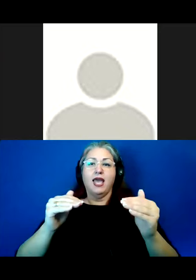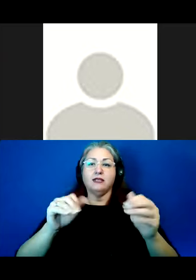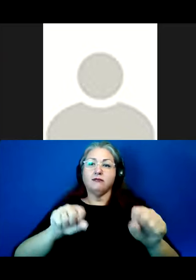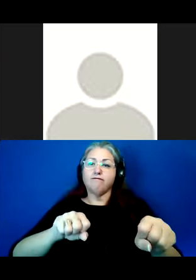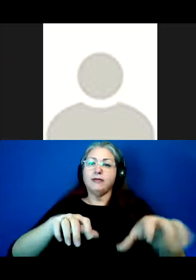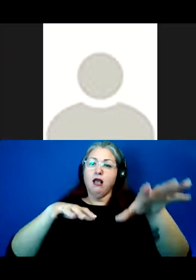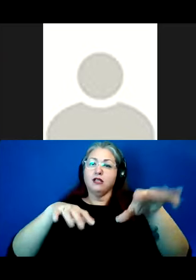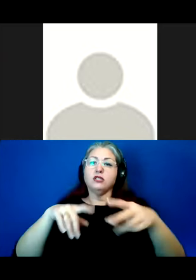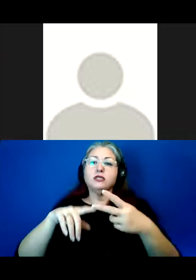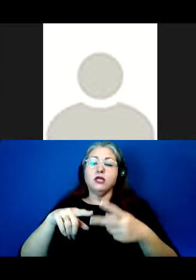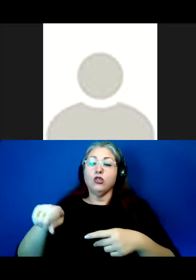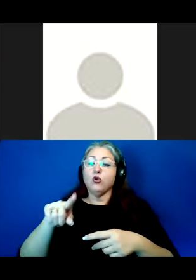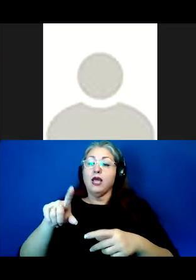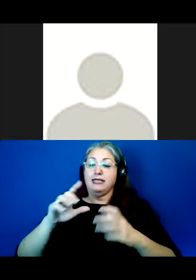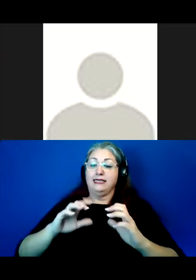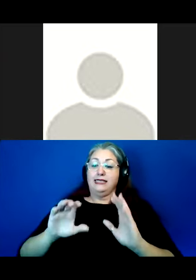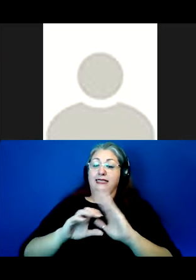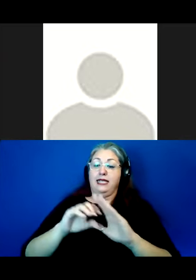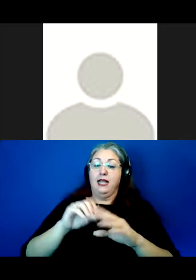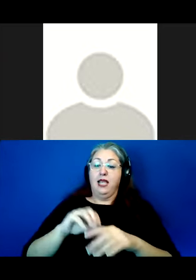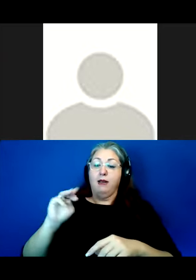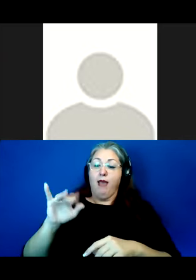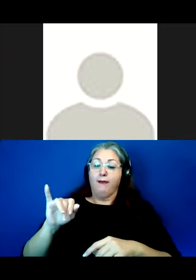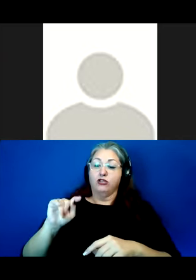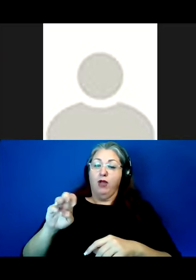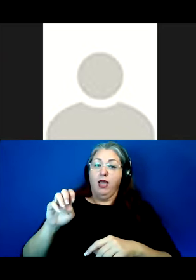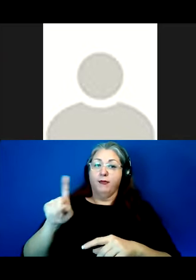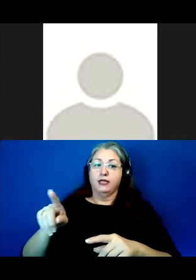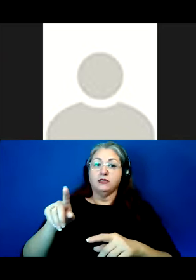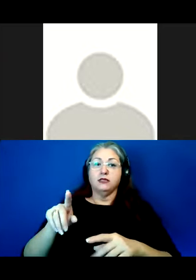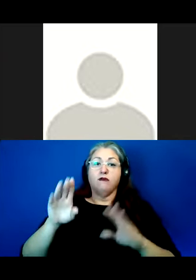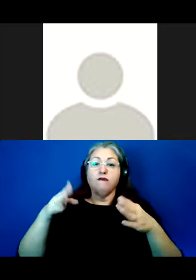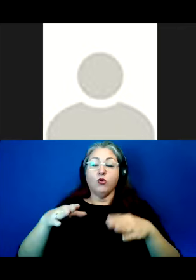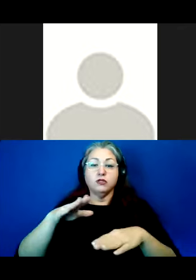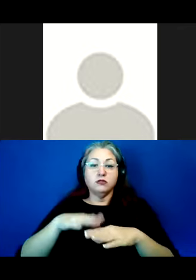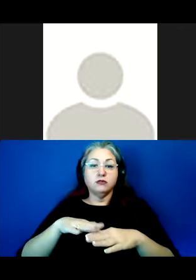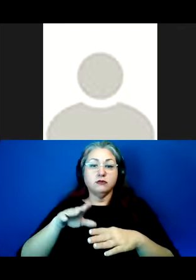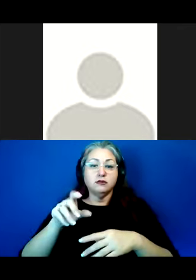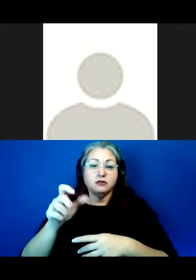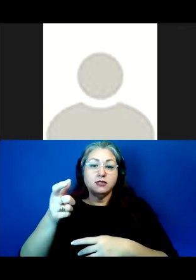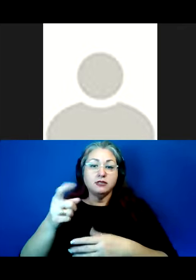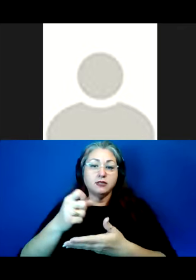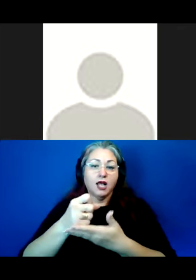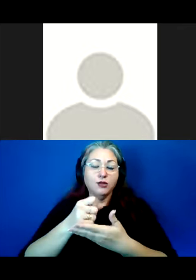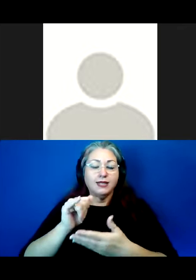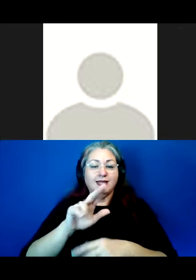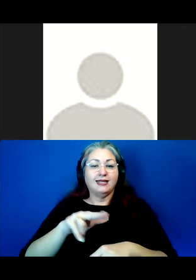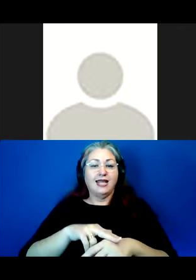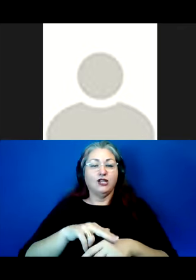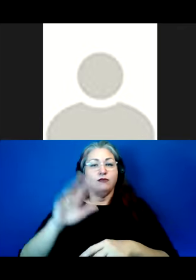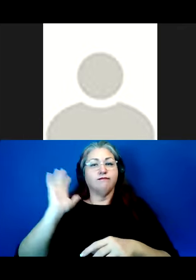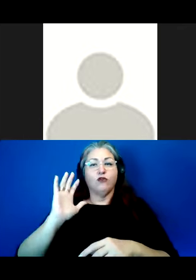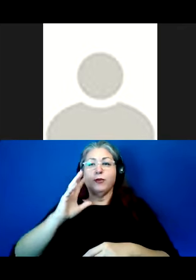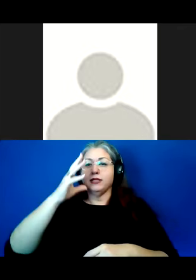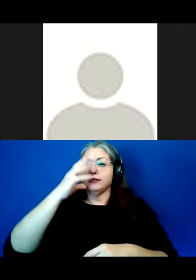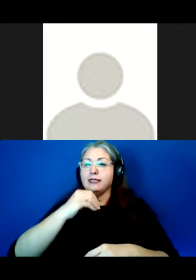As a citizen of the Miami tribe of Oklahoma, a focus of his scholarship has been his nation's formerly sleeping language,